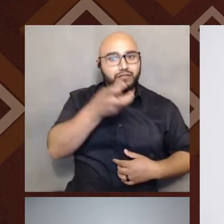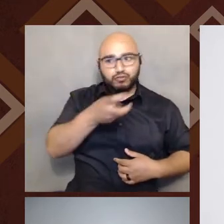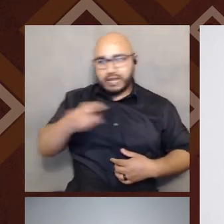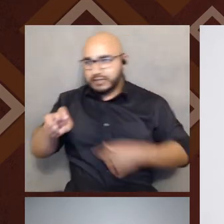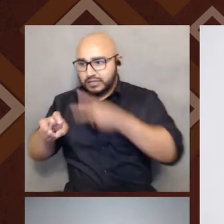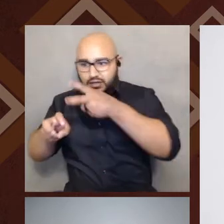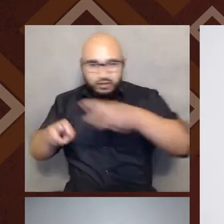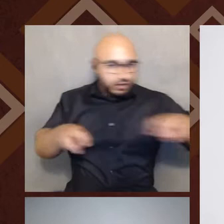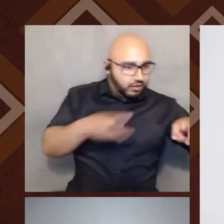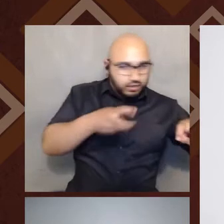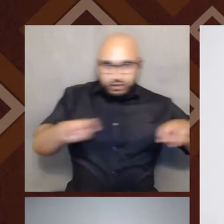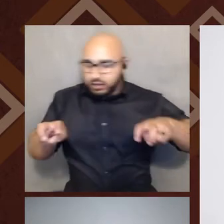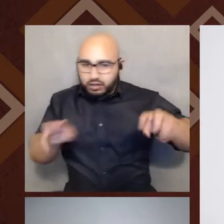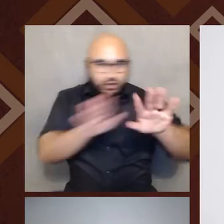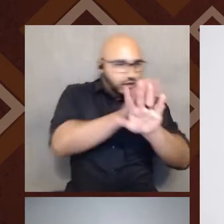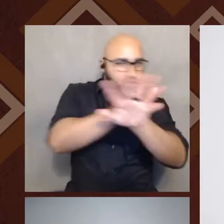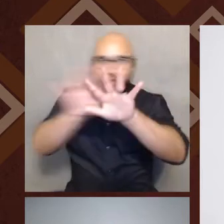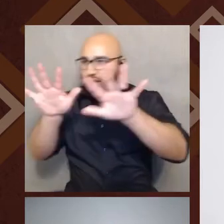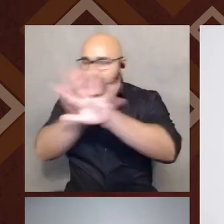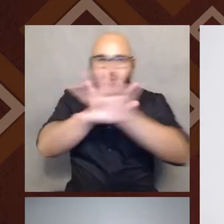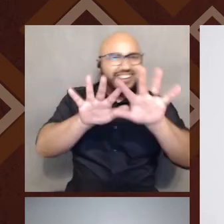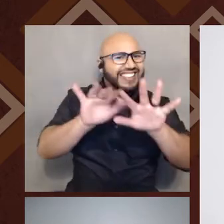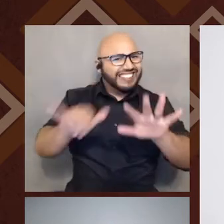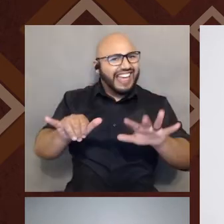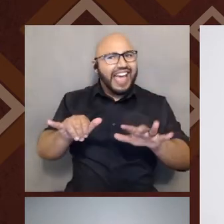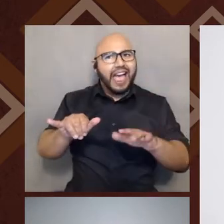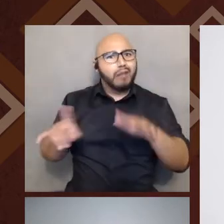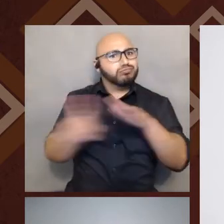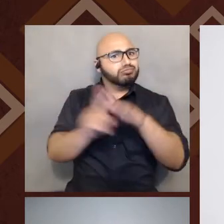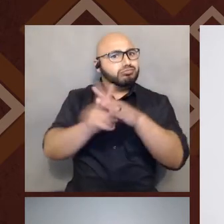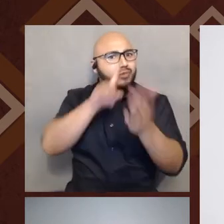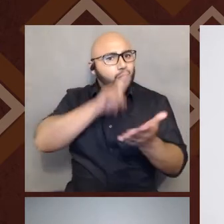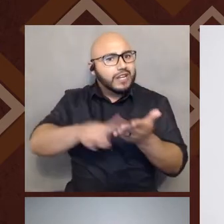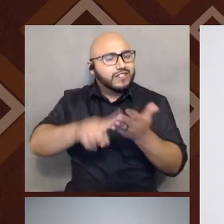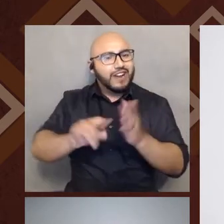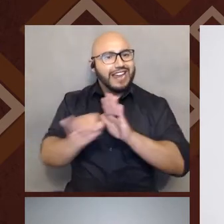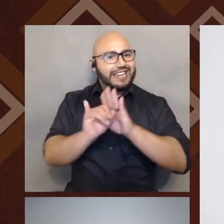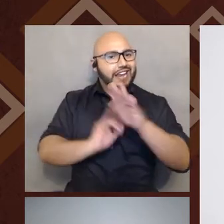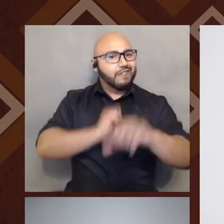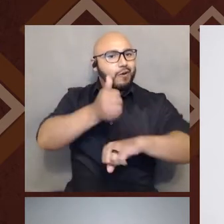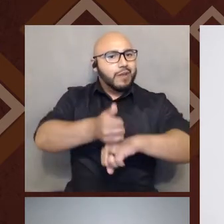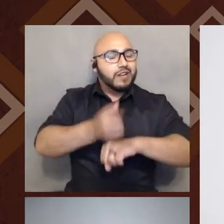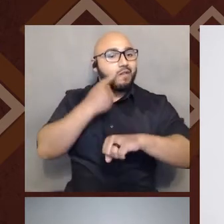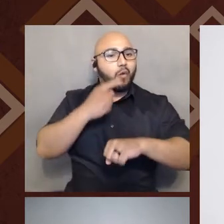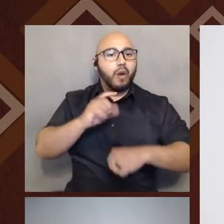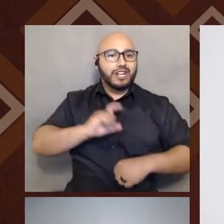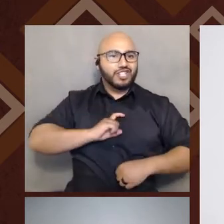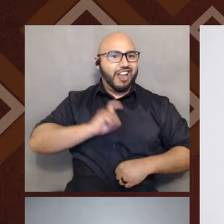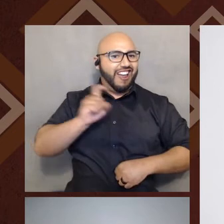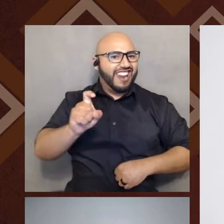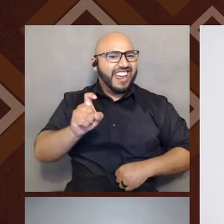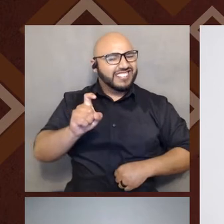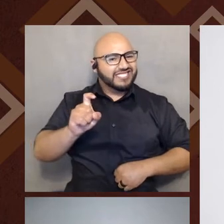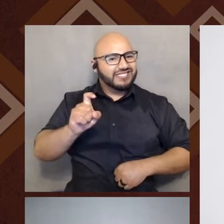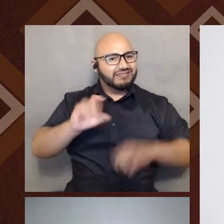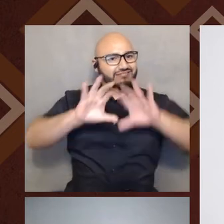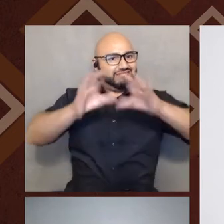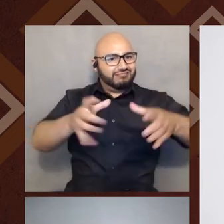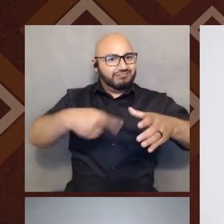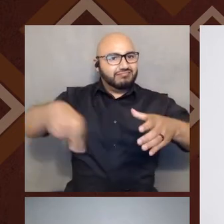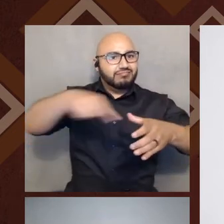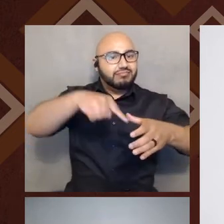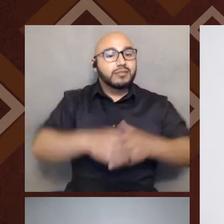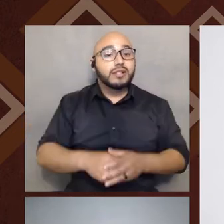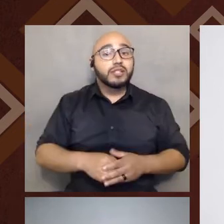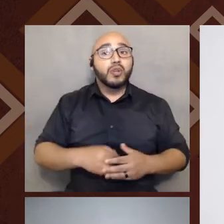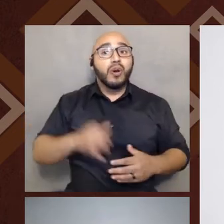out in research on identity formation or Chicanx populations. And so we'll see this happening